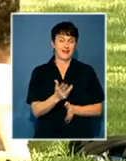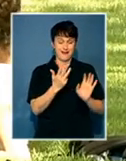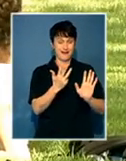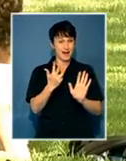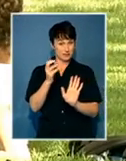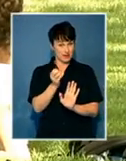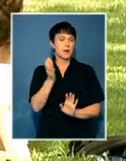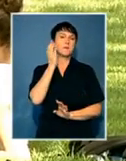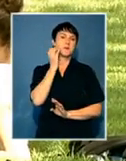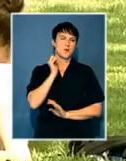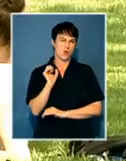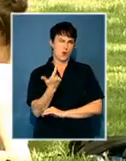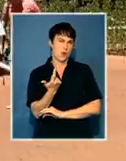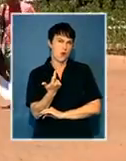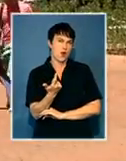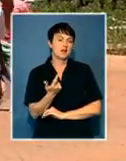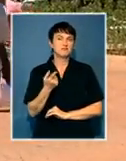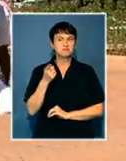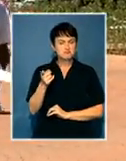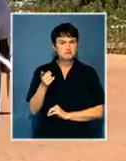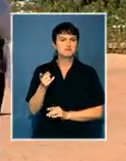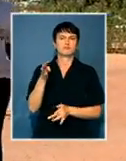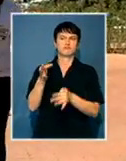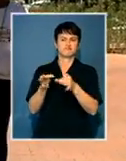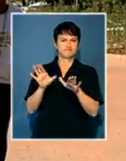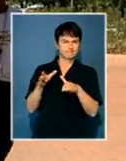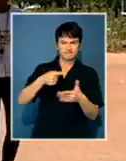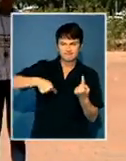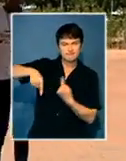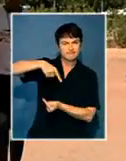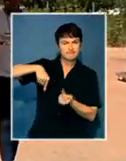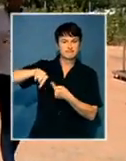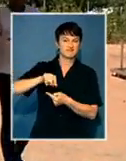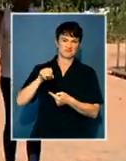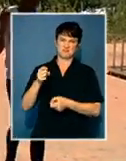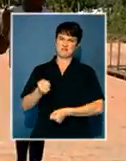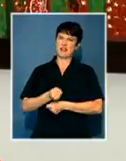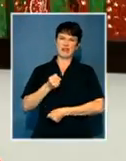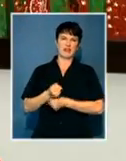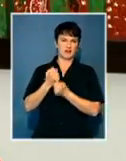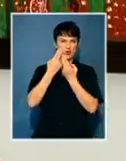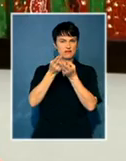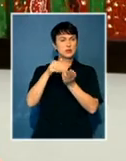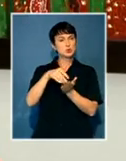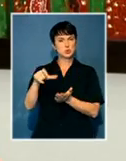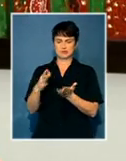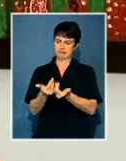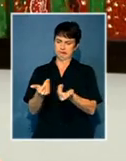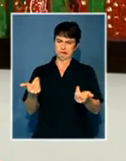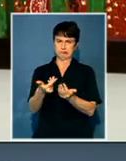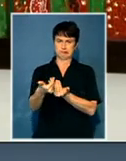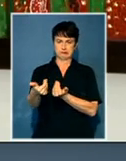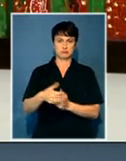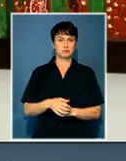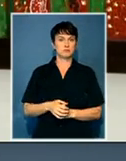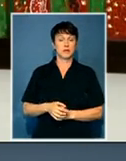% were white. The apartheid policy had effectively enforced student segregation at this university. The university started taking in